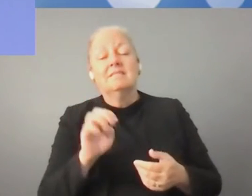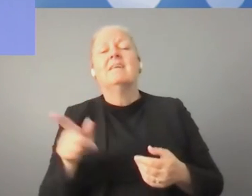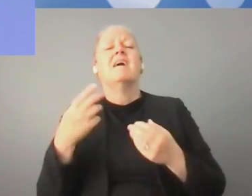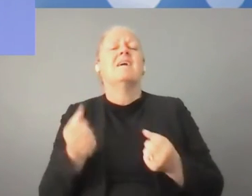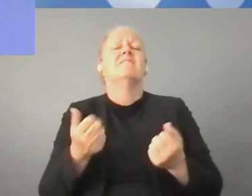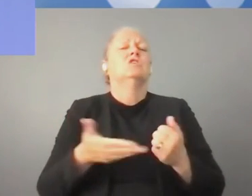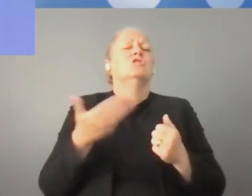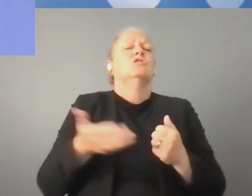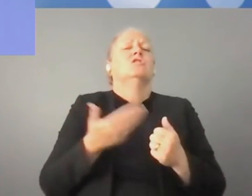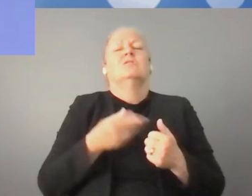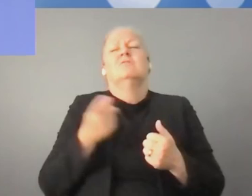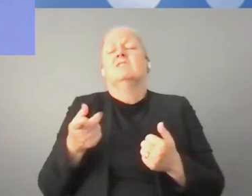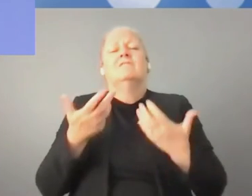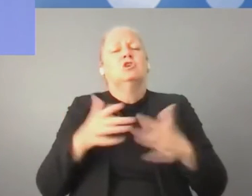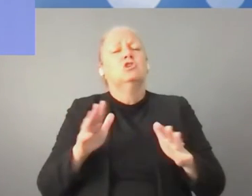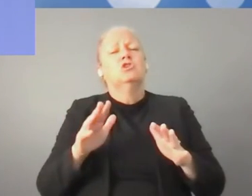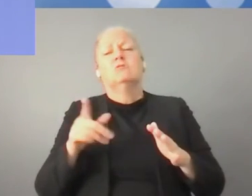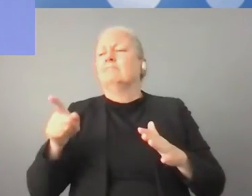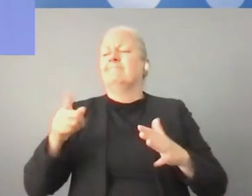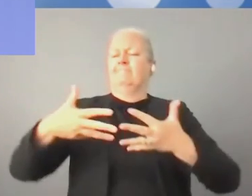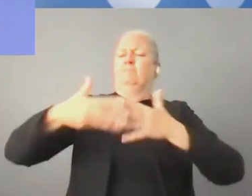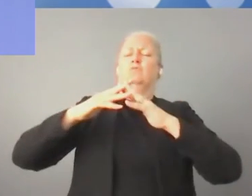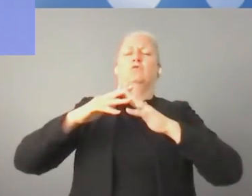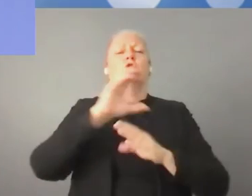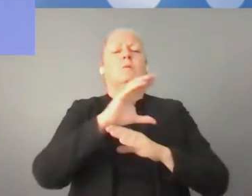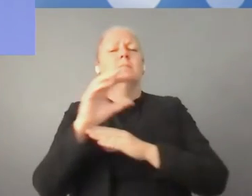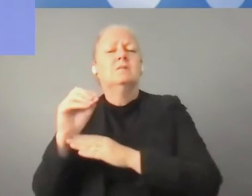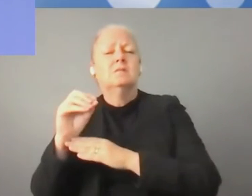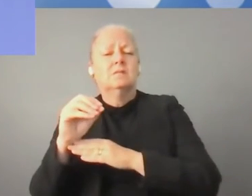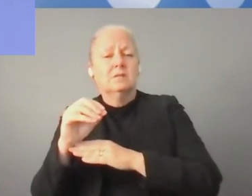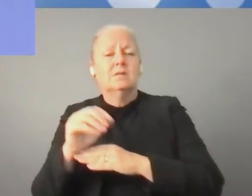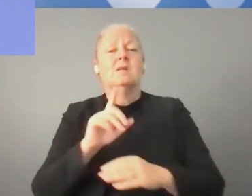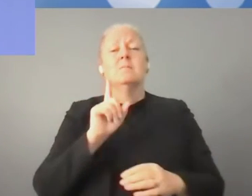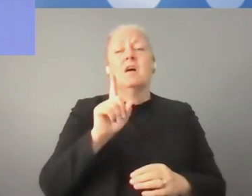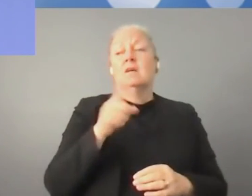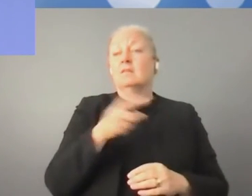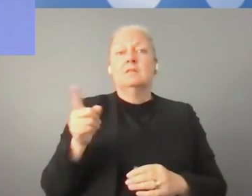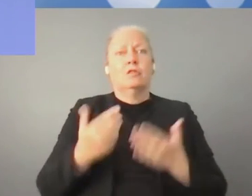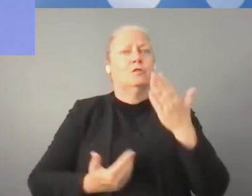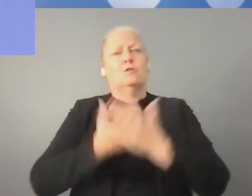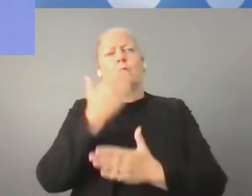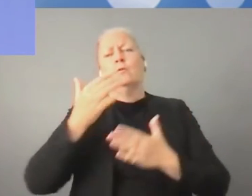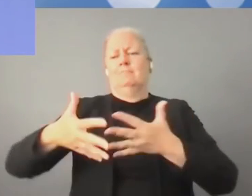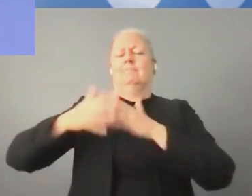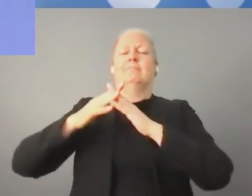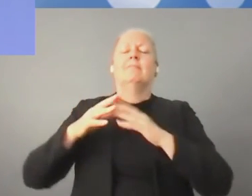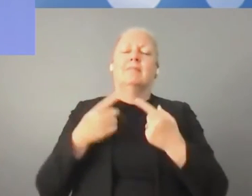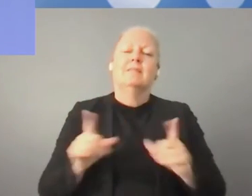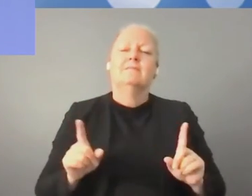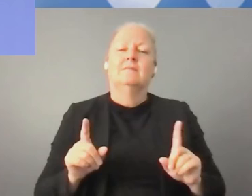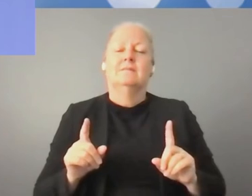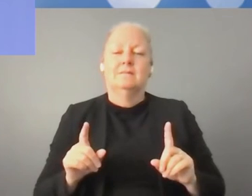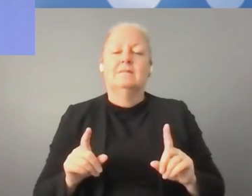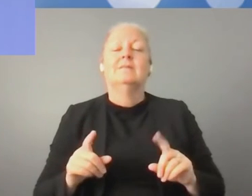established companies, very much unlike the startups. The venture capital that was mentioned here,